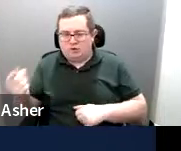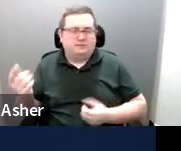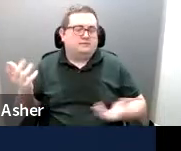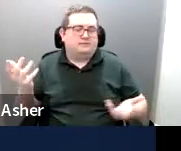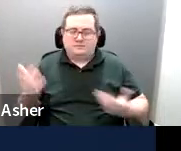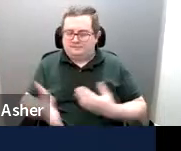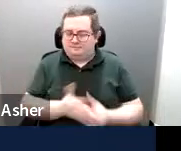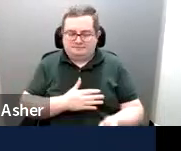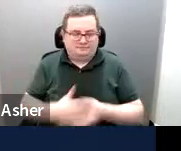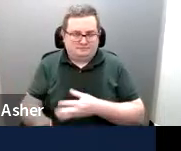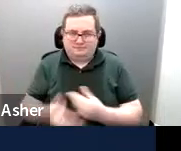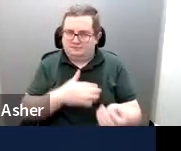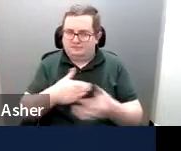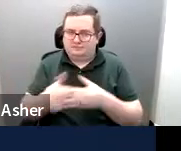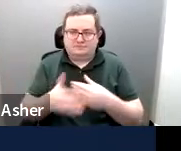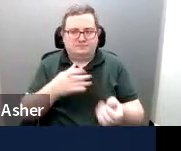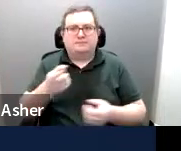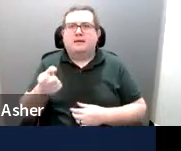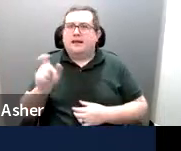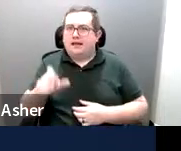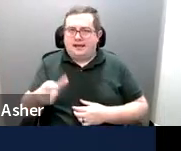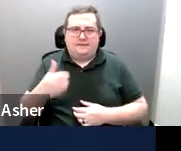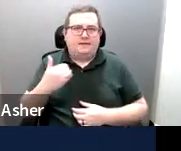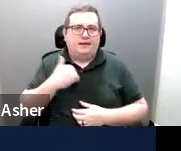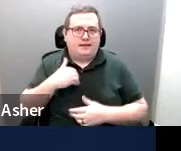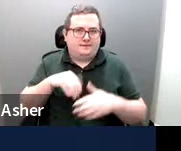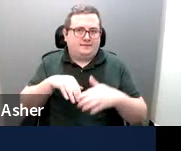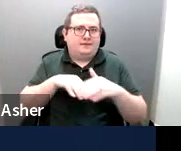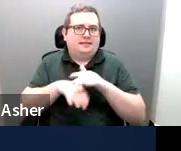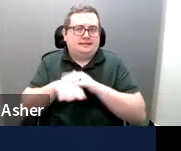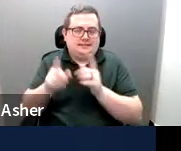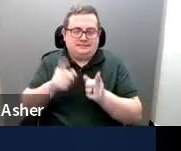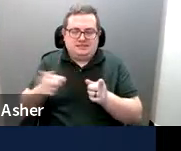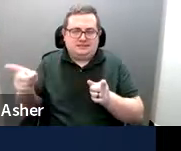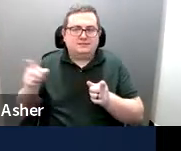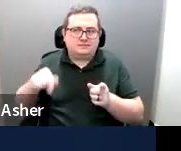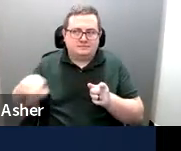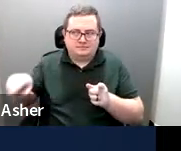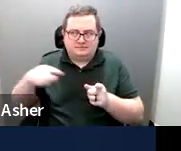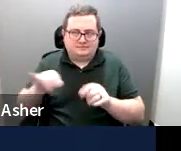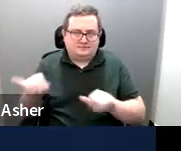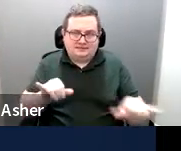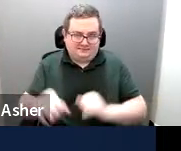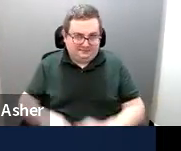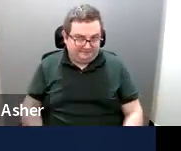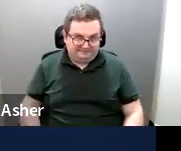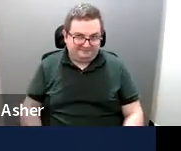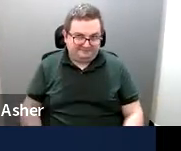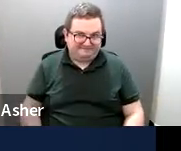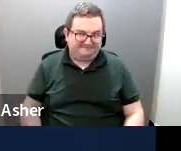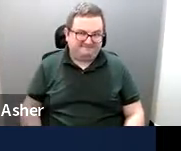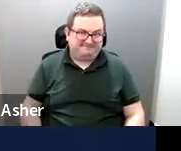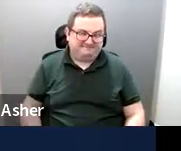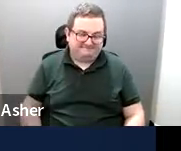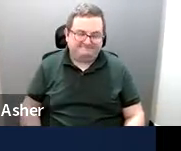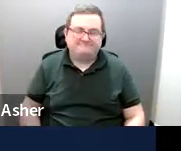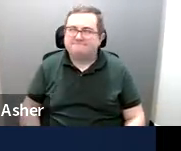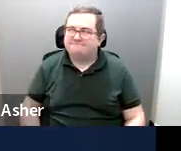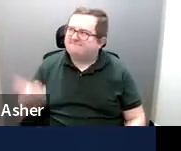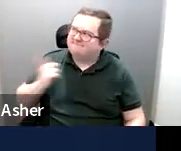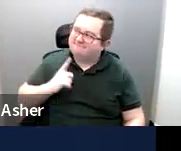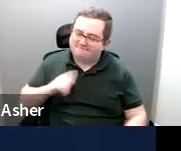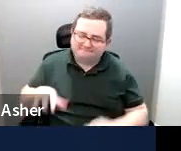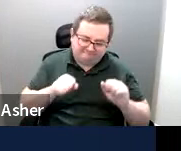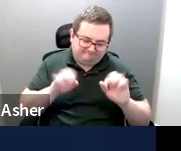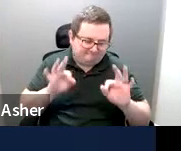Uh, you do need to have accessible spaces still. Yep. All right. I'll take the next one.